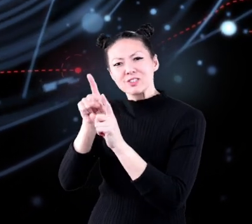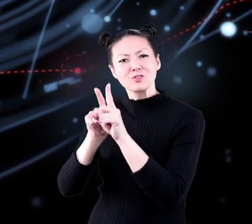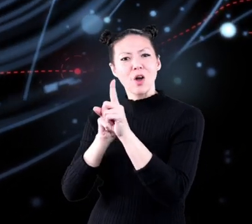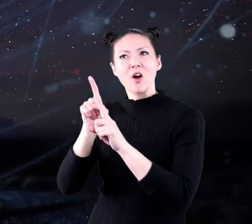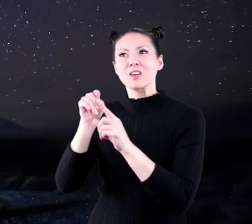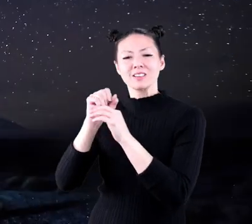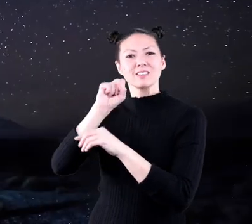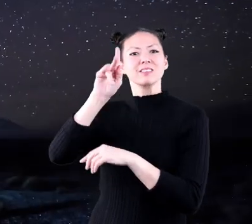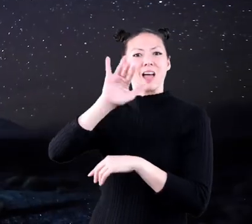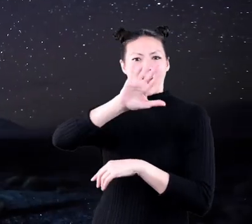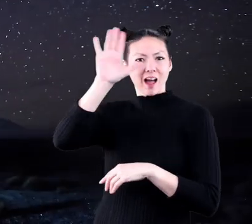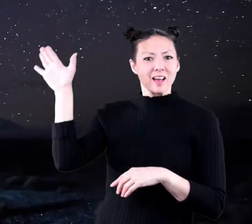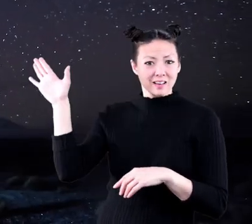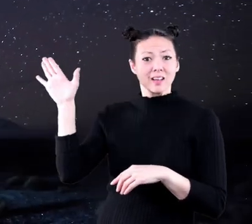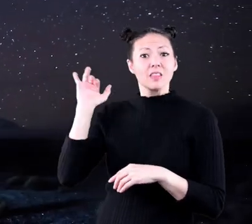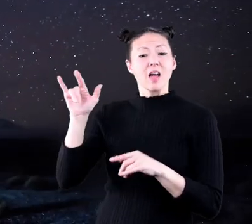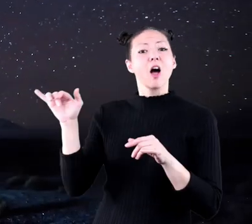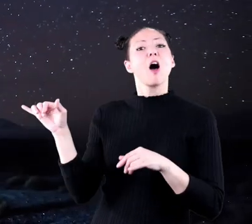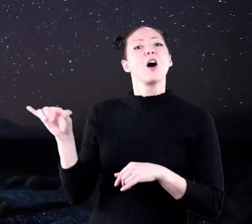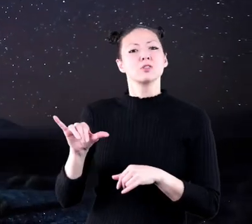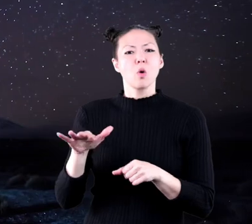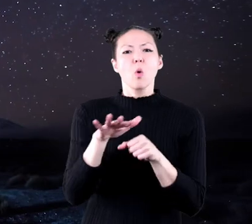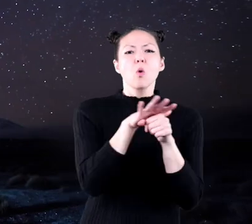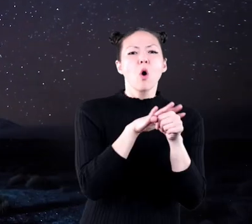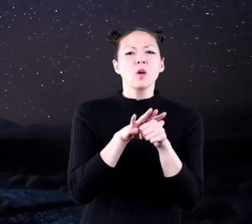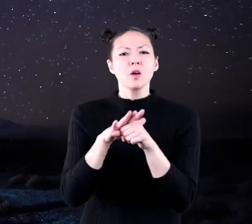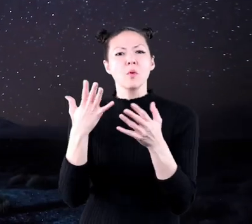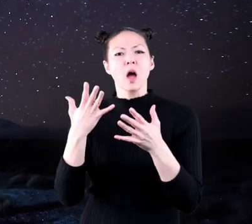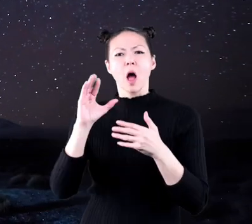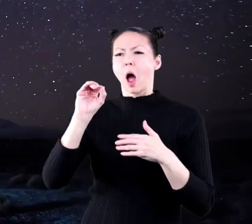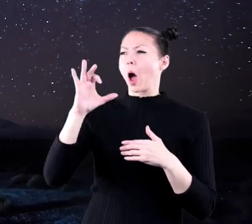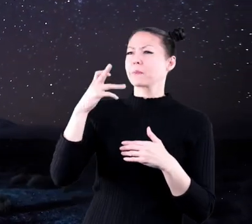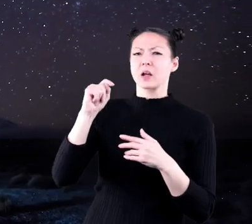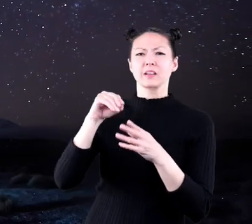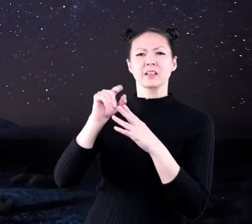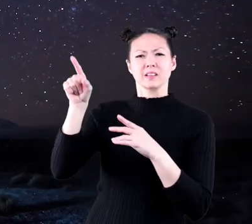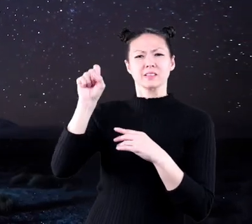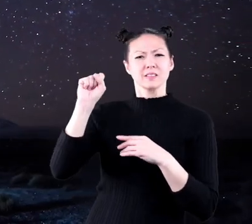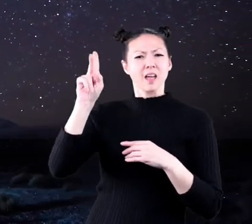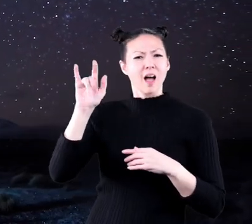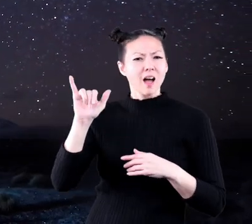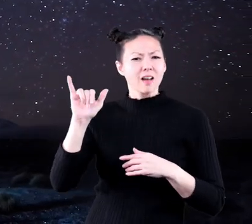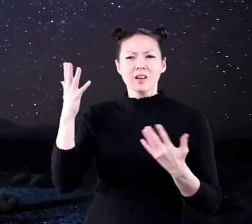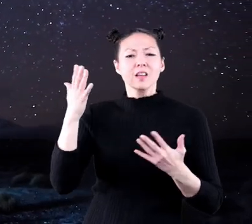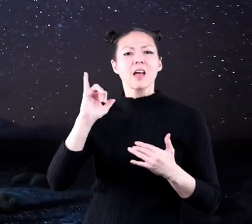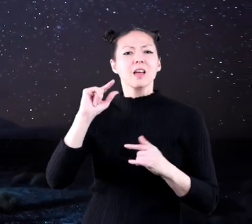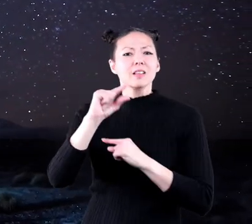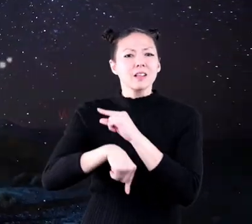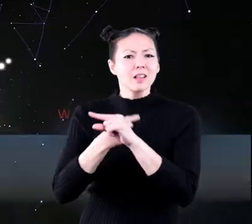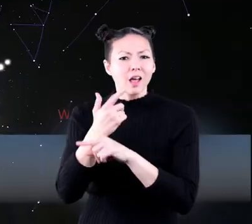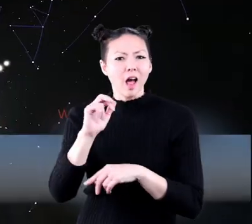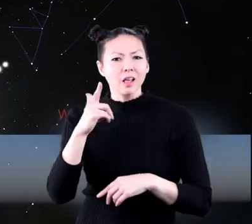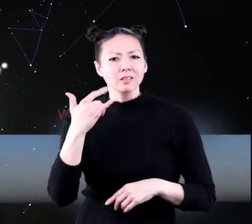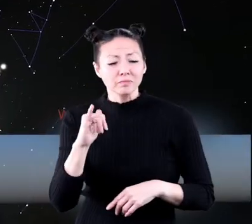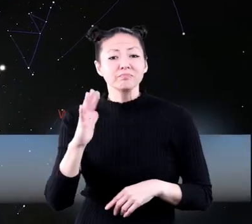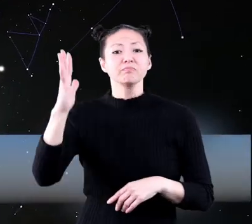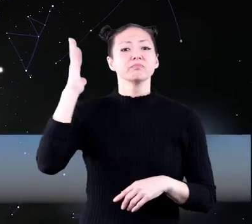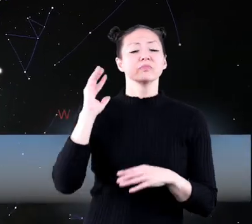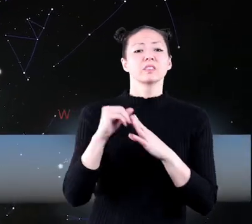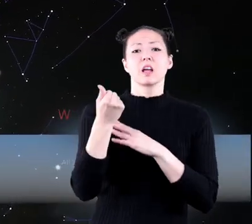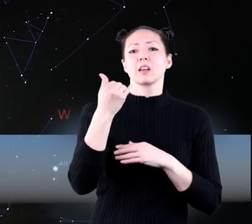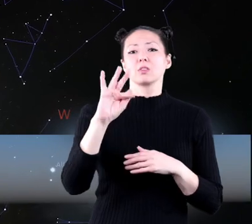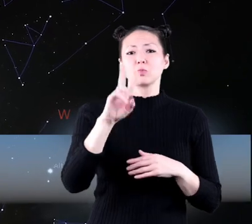They are also used to locate other objects in the sky, such as galaxies. In